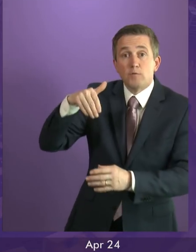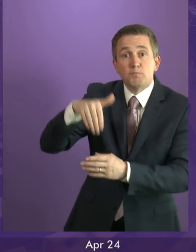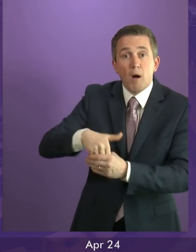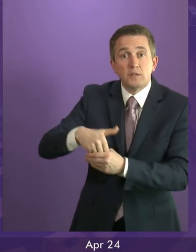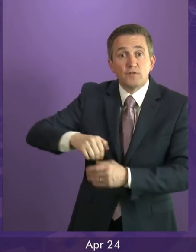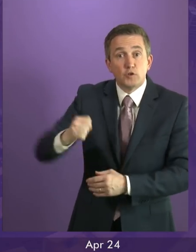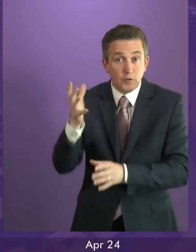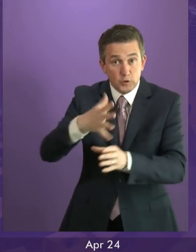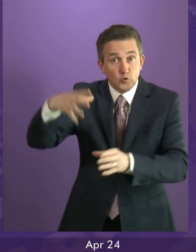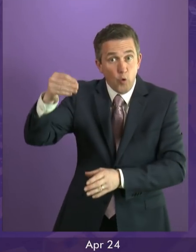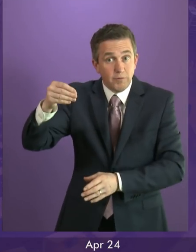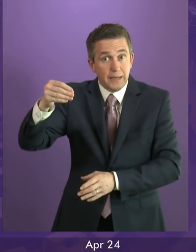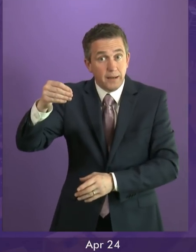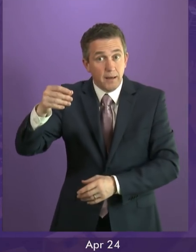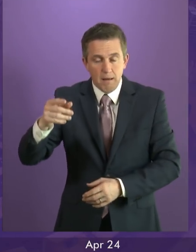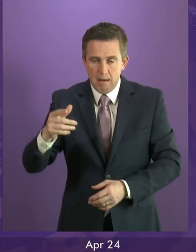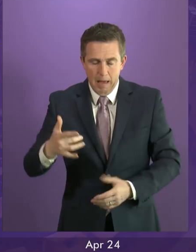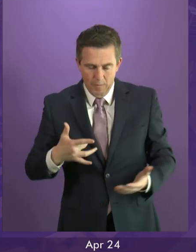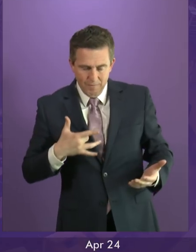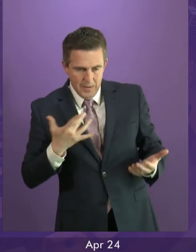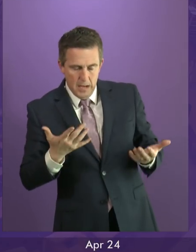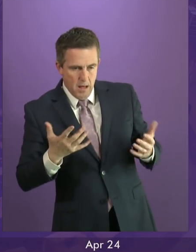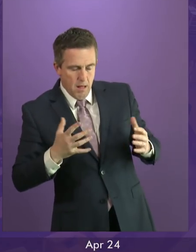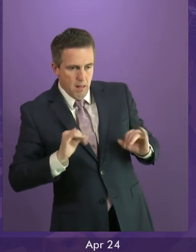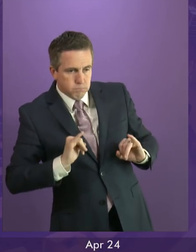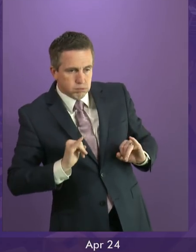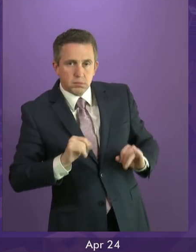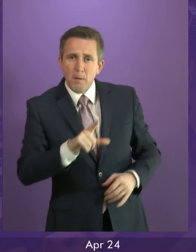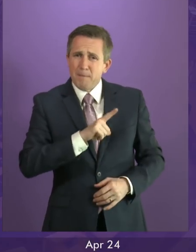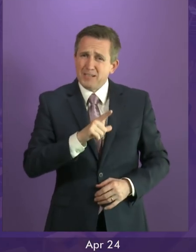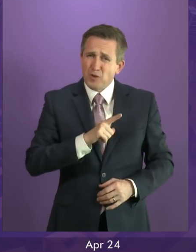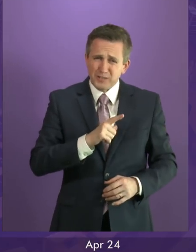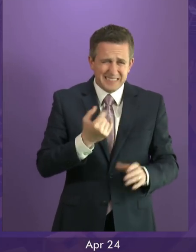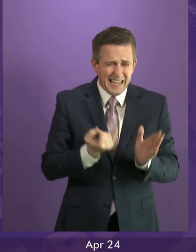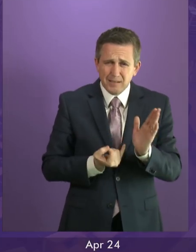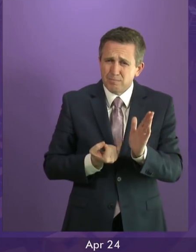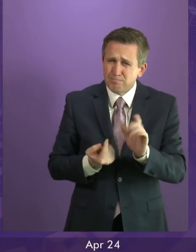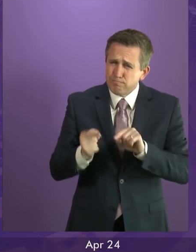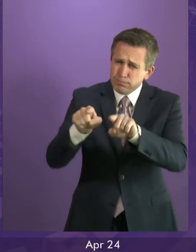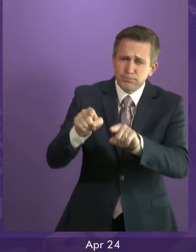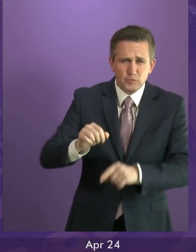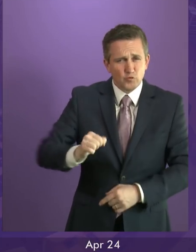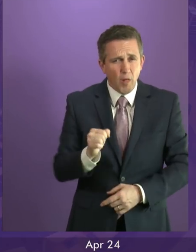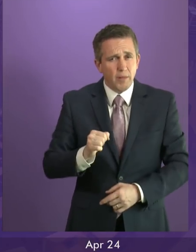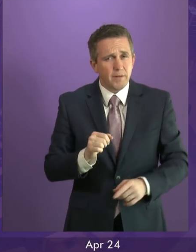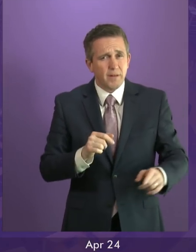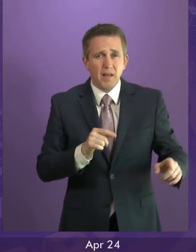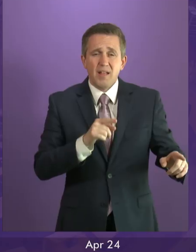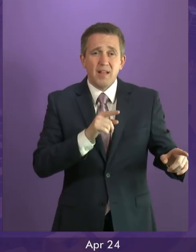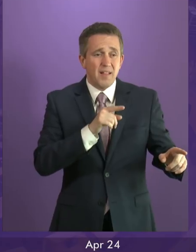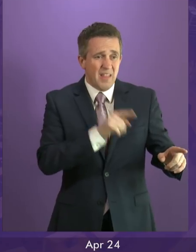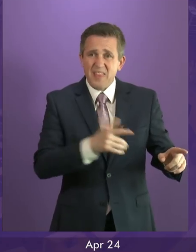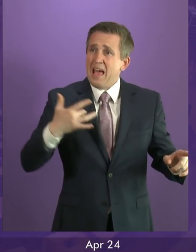despairing at that comment this morning because it drips with contempt for Scotland and for the idea that Scotland